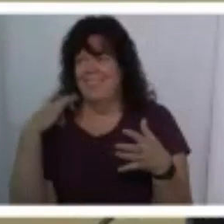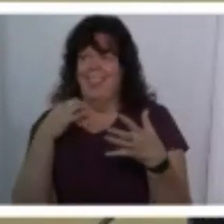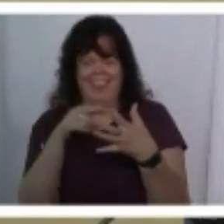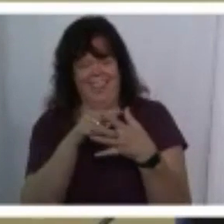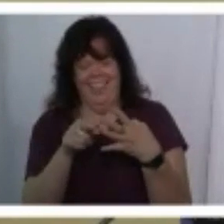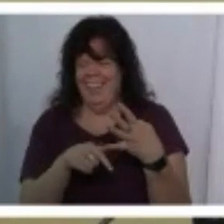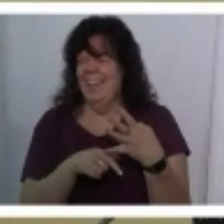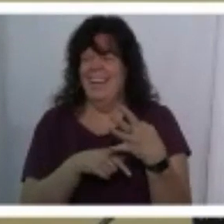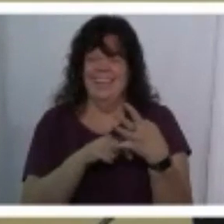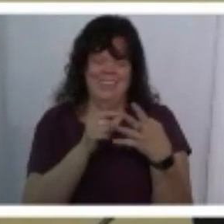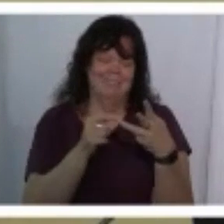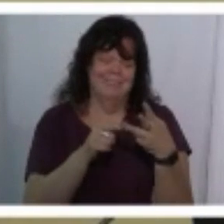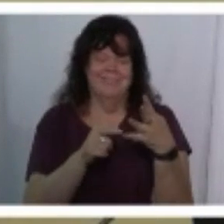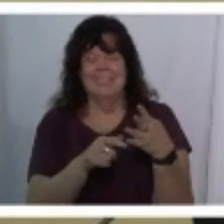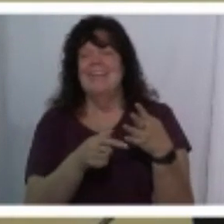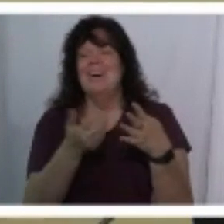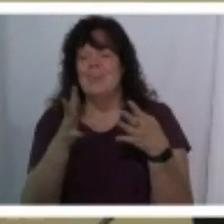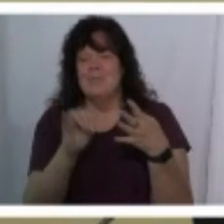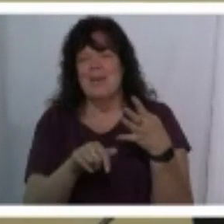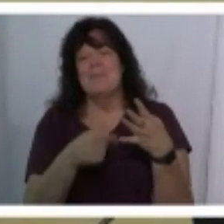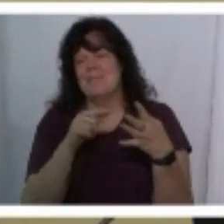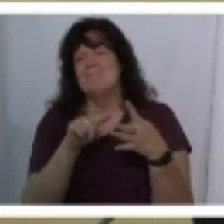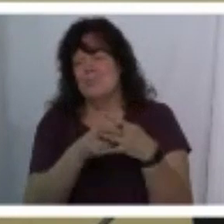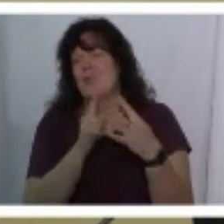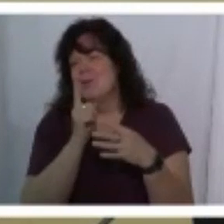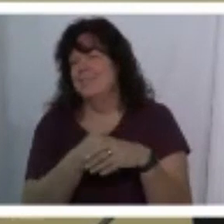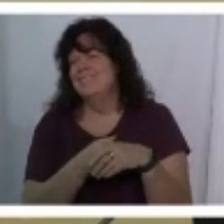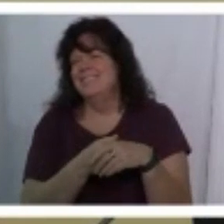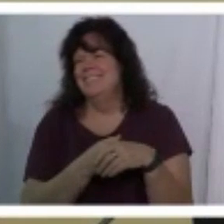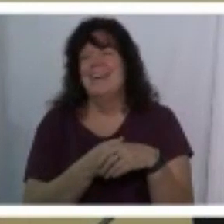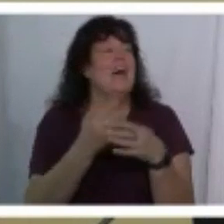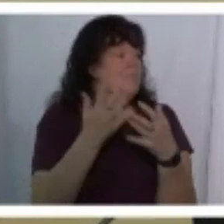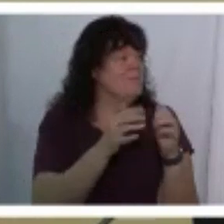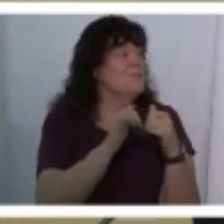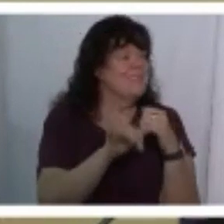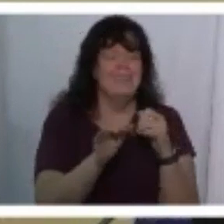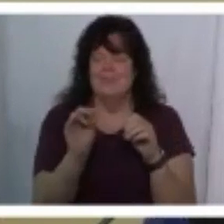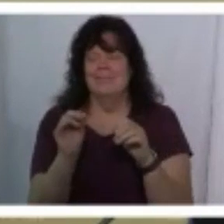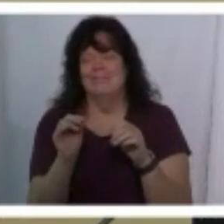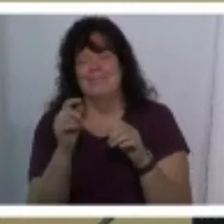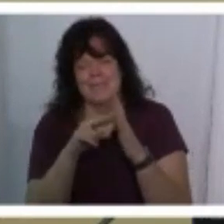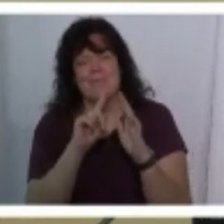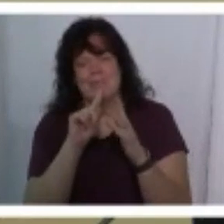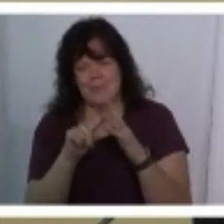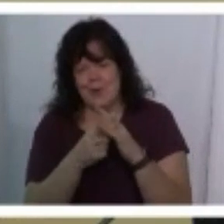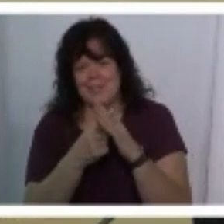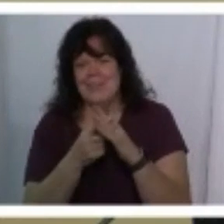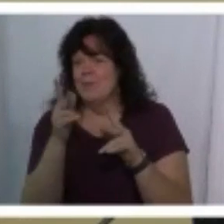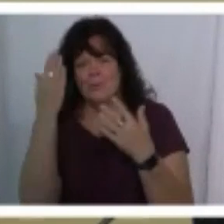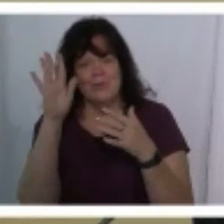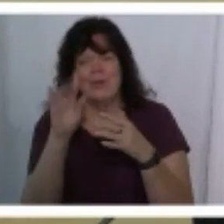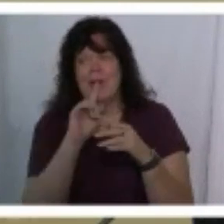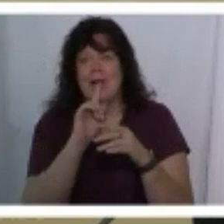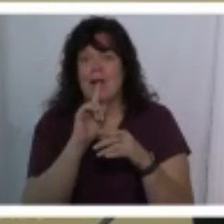you know and i'm gonna say and i'll wrap up with this which means i'm just getting started um for those of you that don't know i did